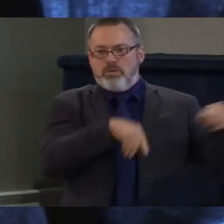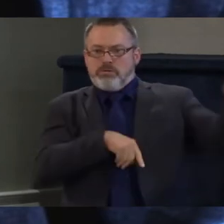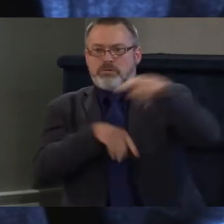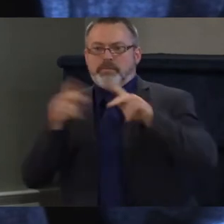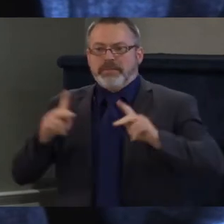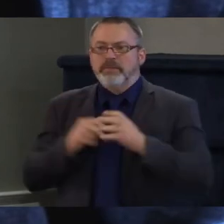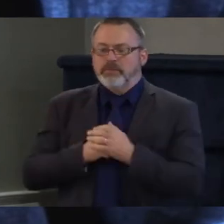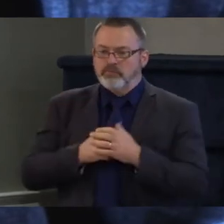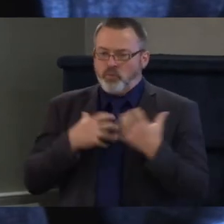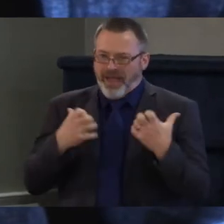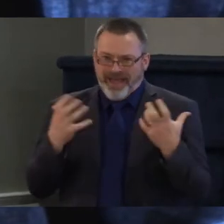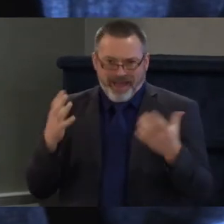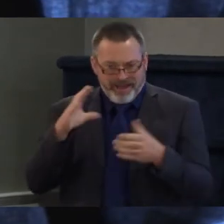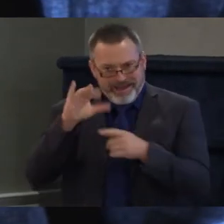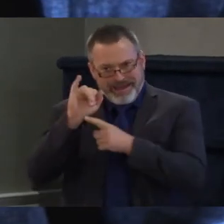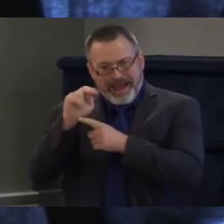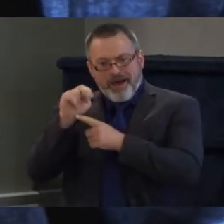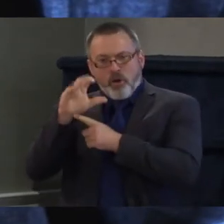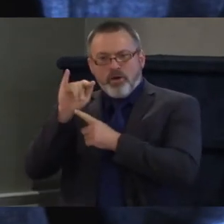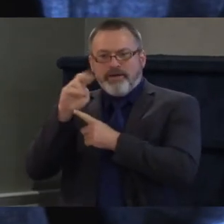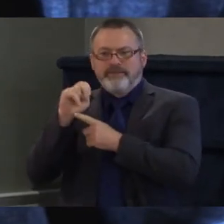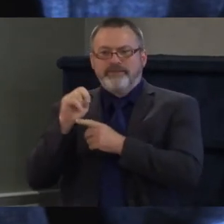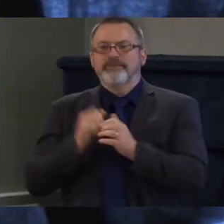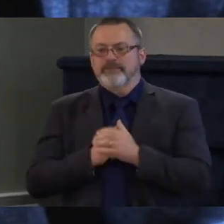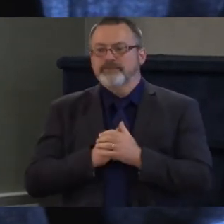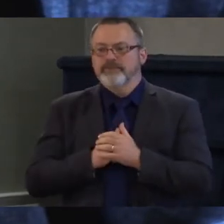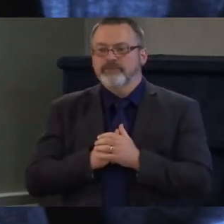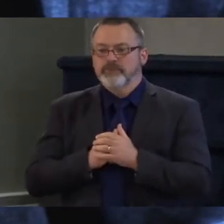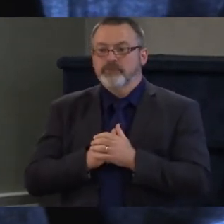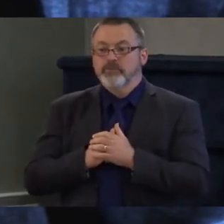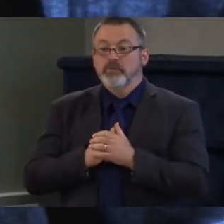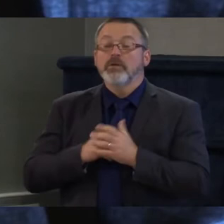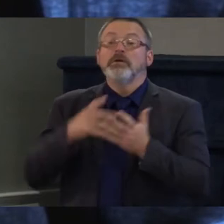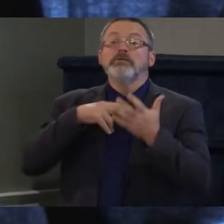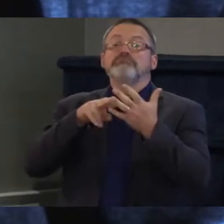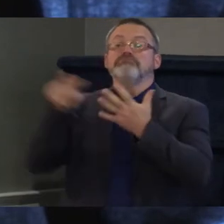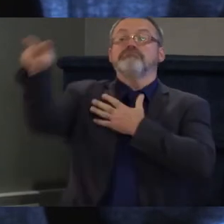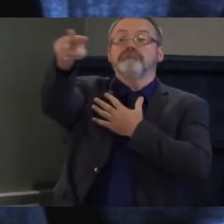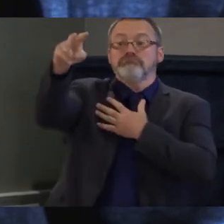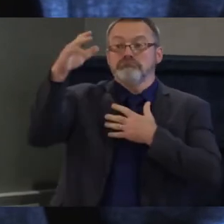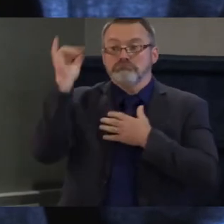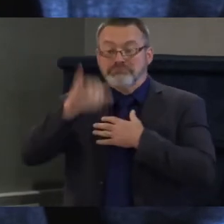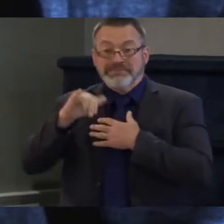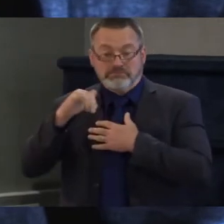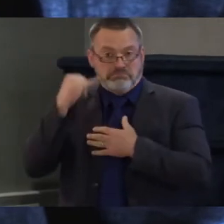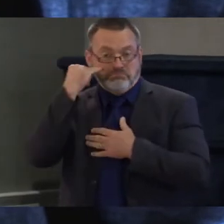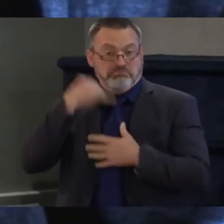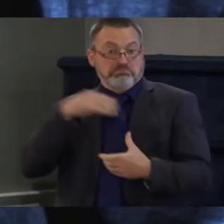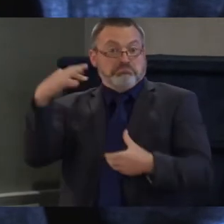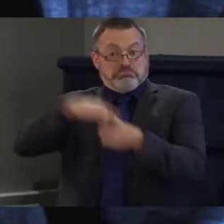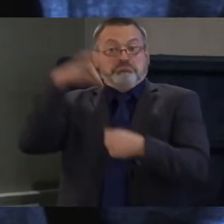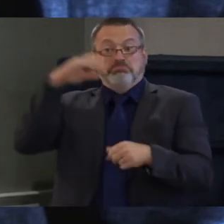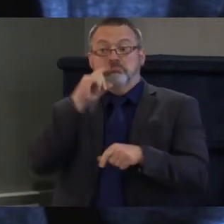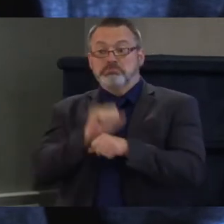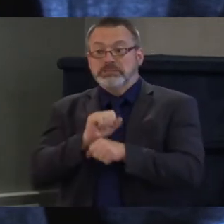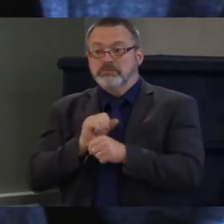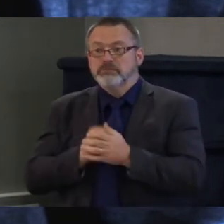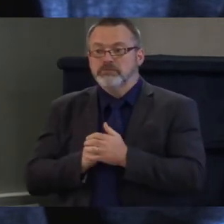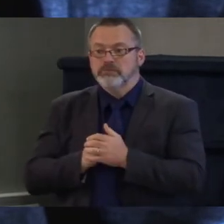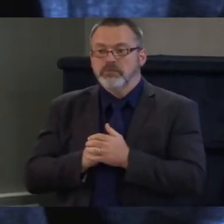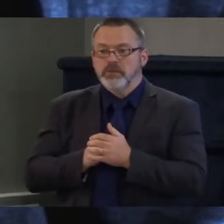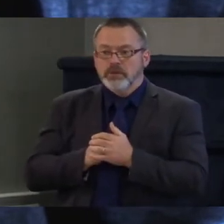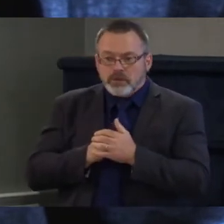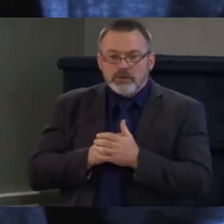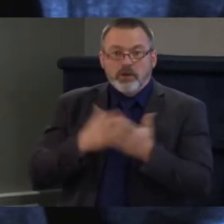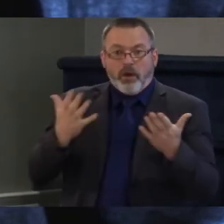to an office what are the um the needs of the community as it relates to a congressional office that